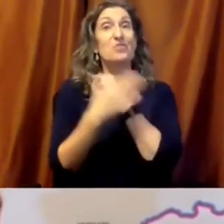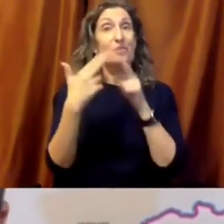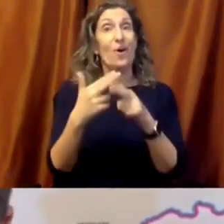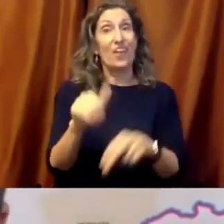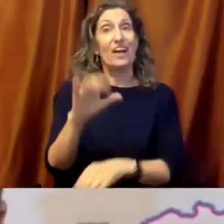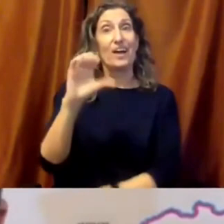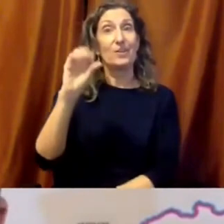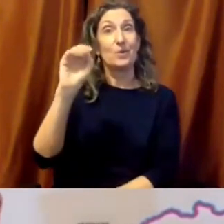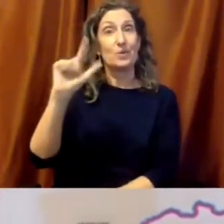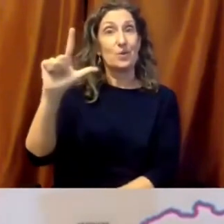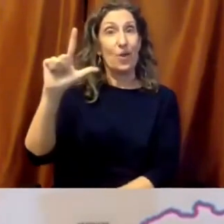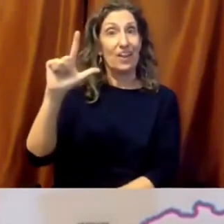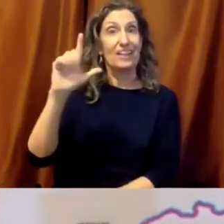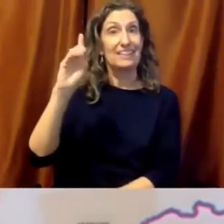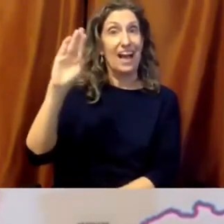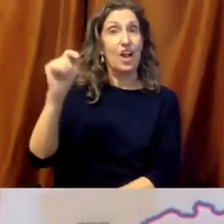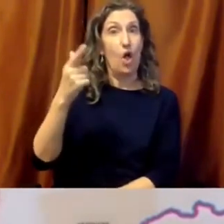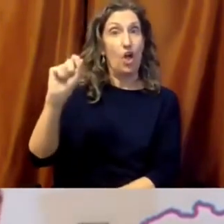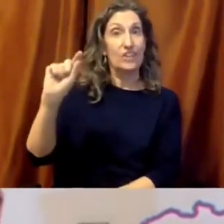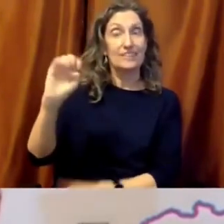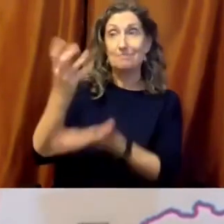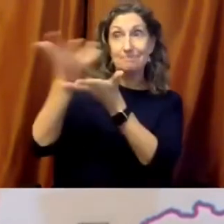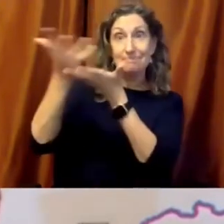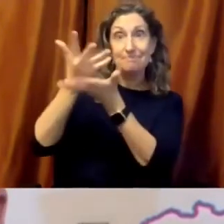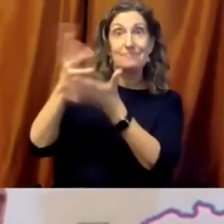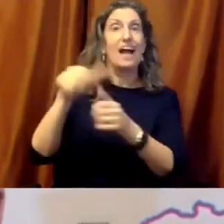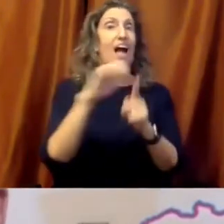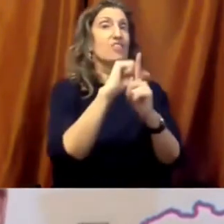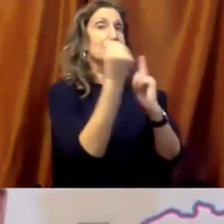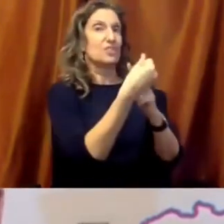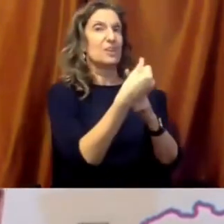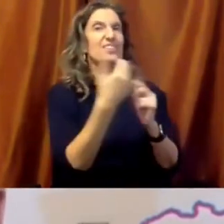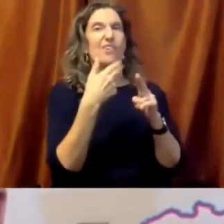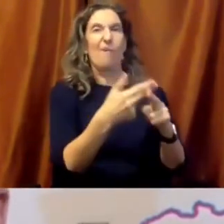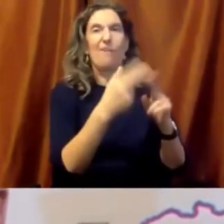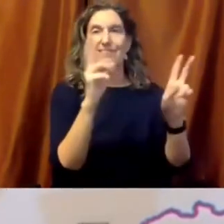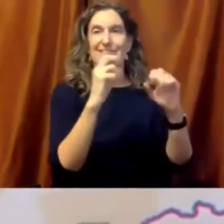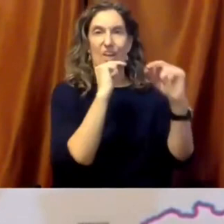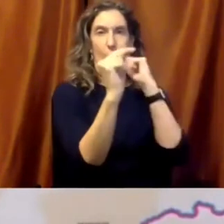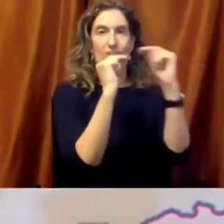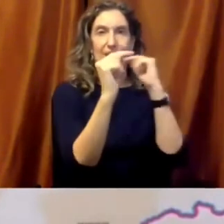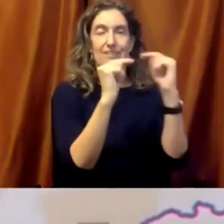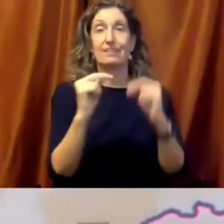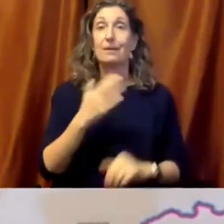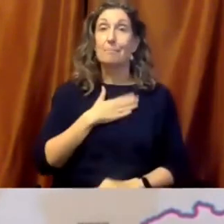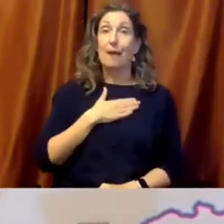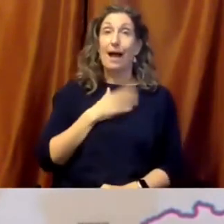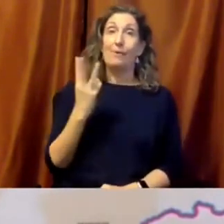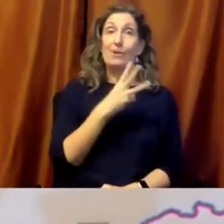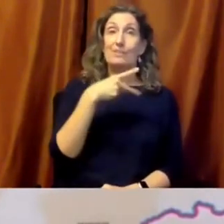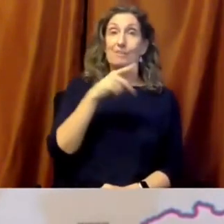Where I come from in western Pennsylvania, it might be called being at the table instead of on the menu.